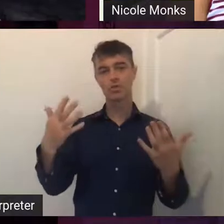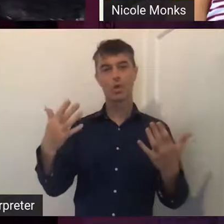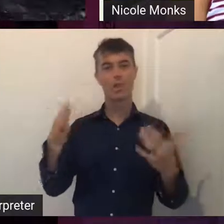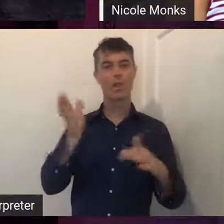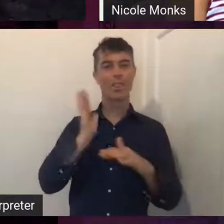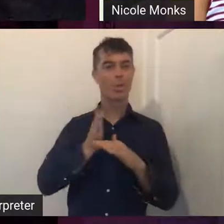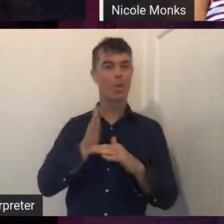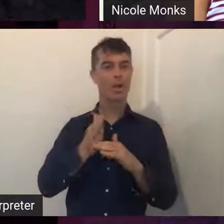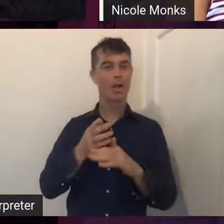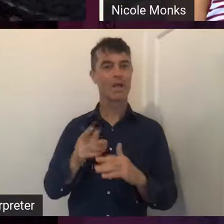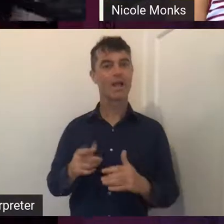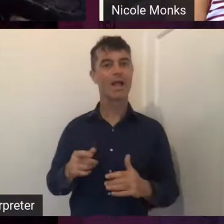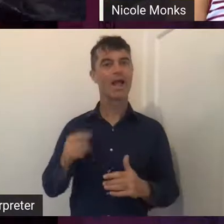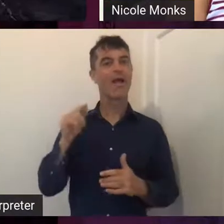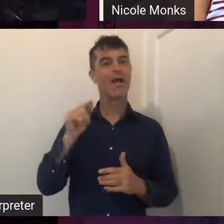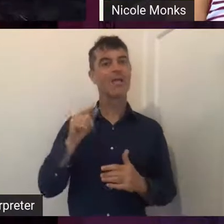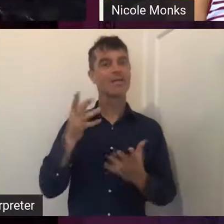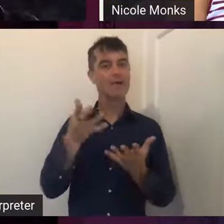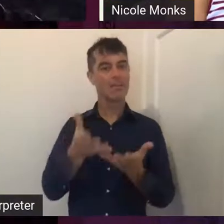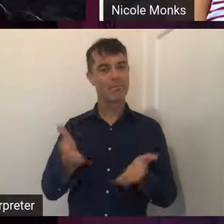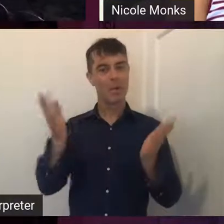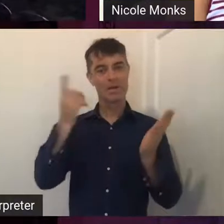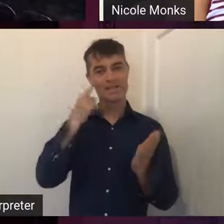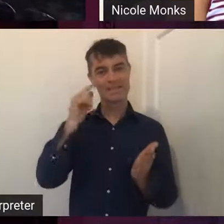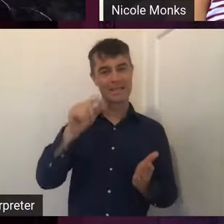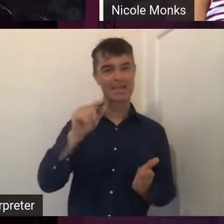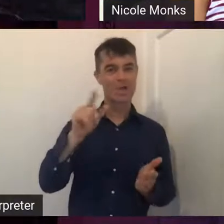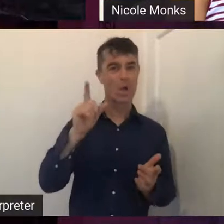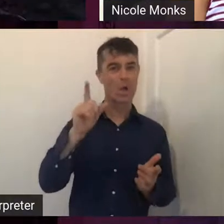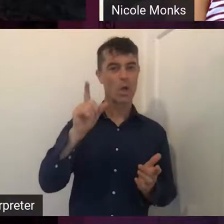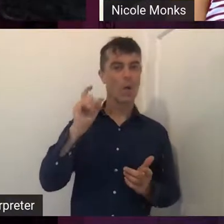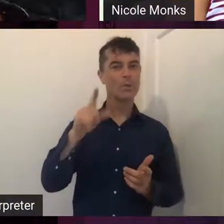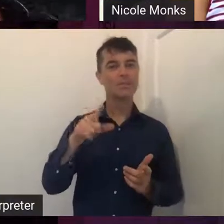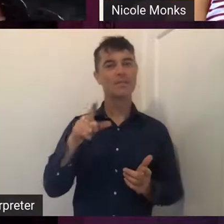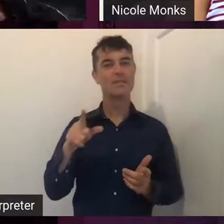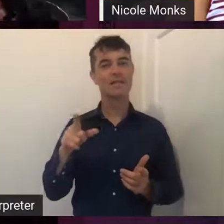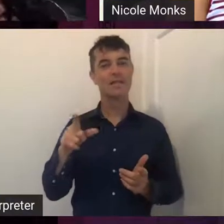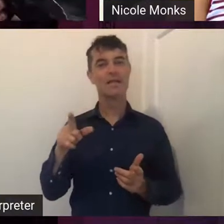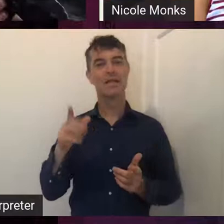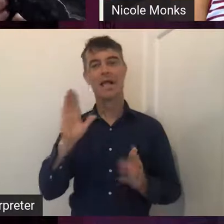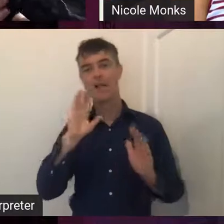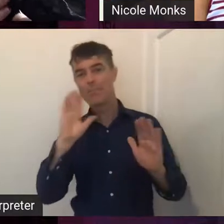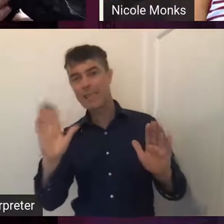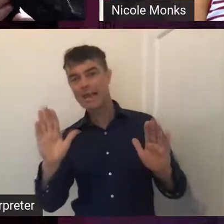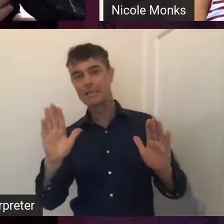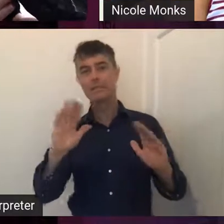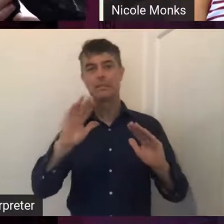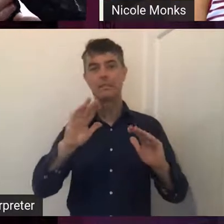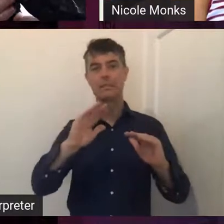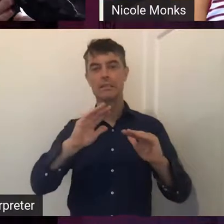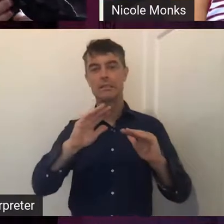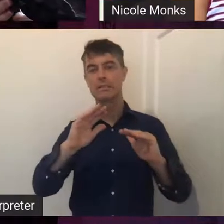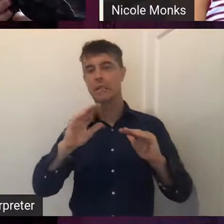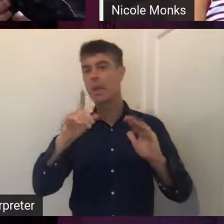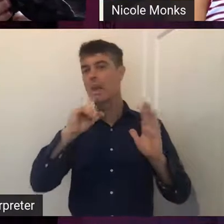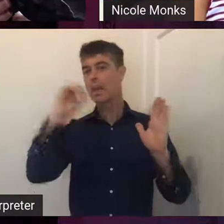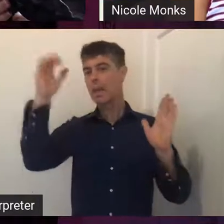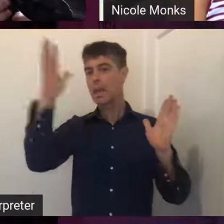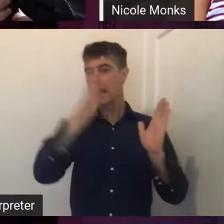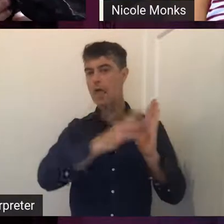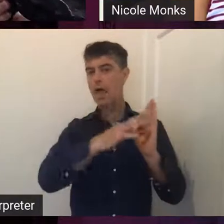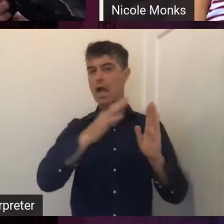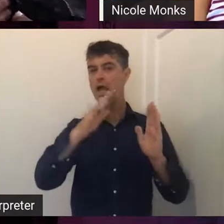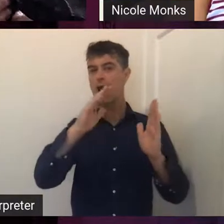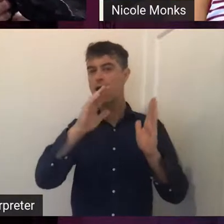this is the bowl. And you can see there's almost like the amazing kind of, as it catches the light, the little